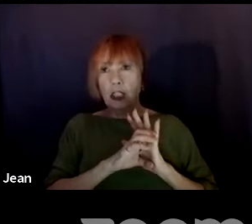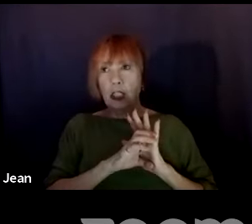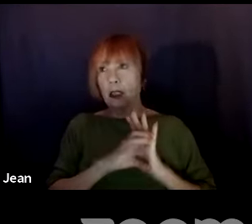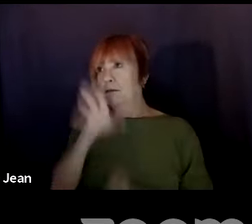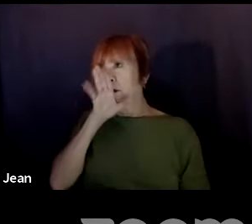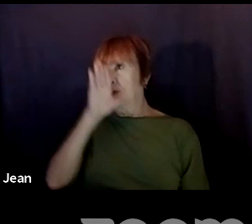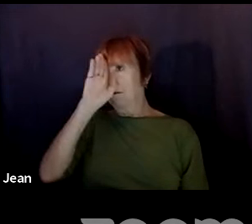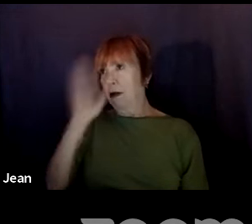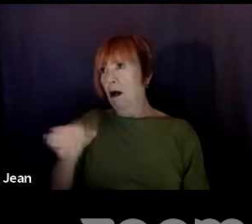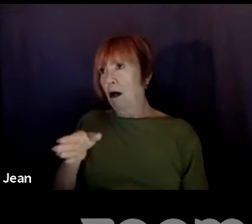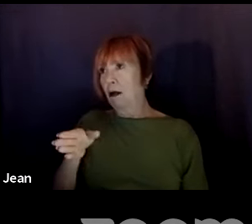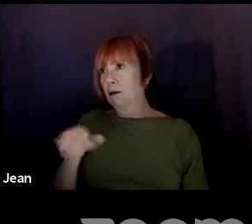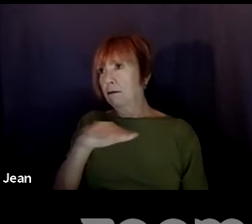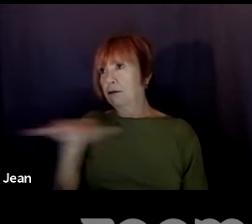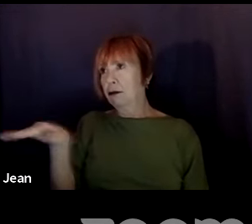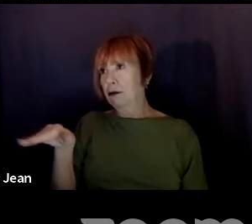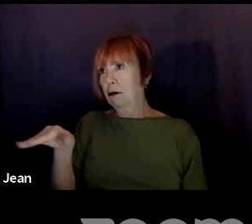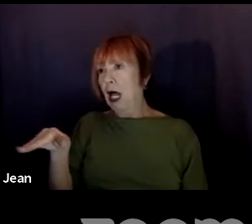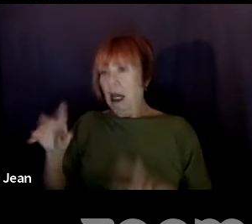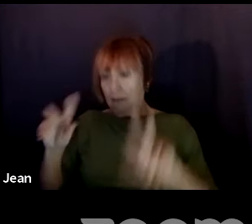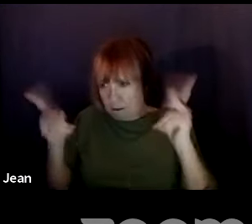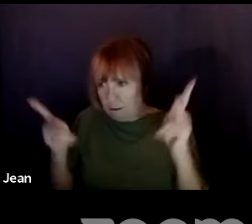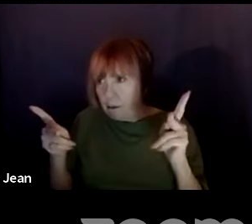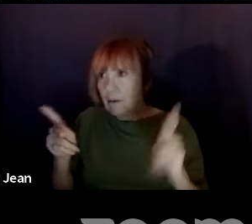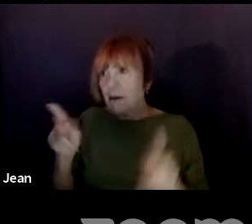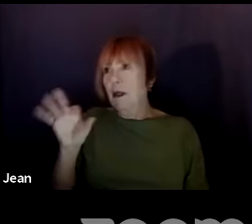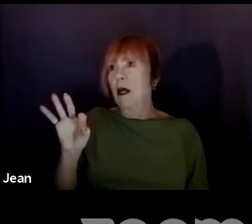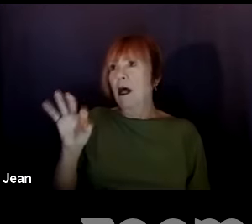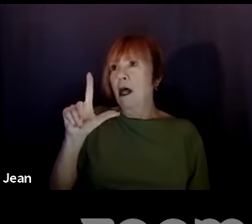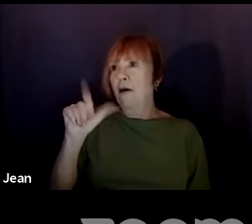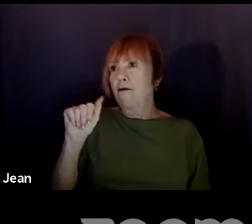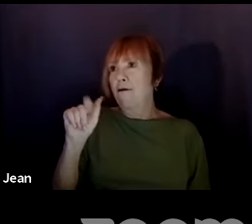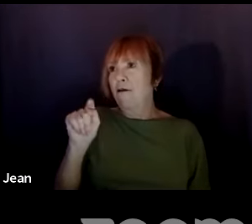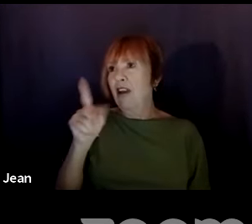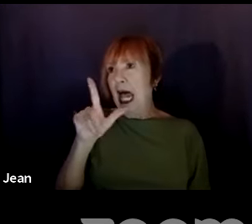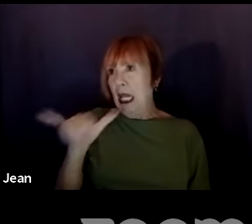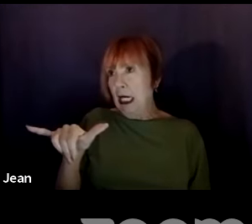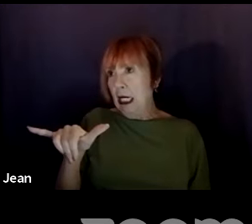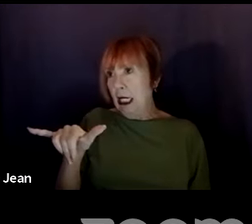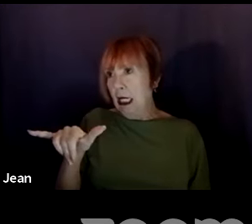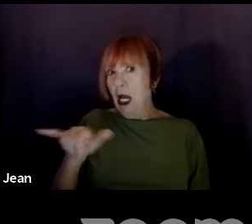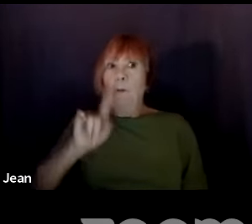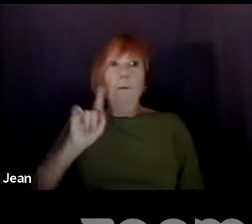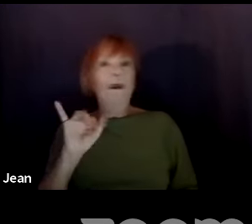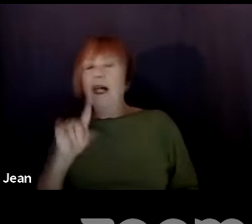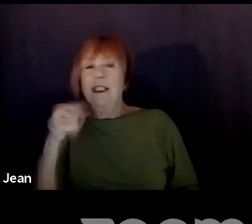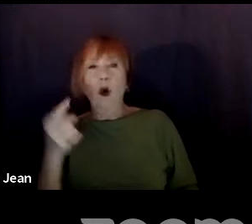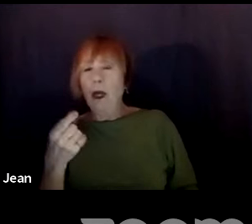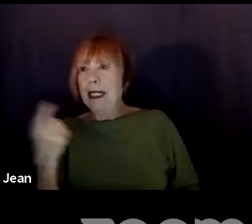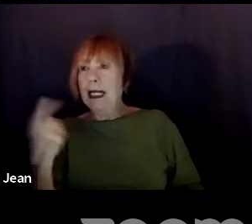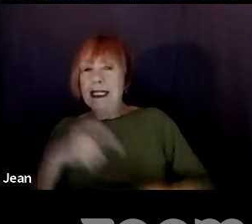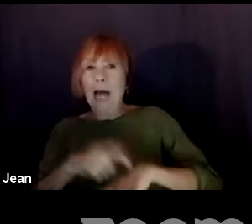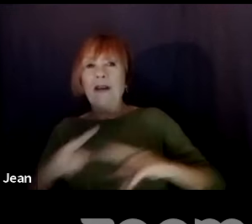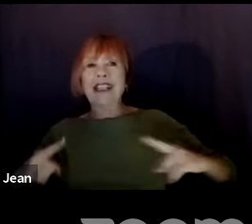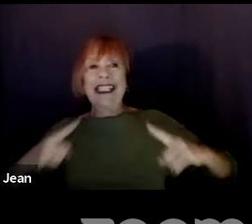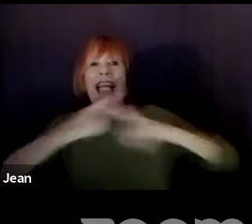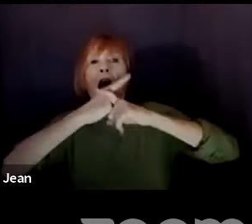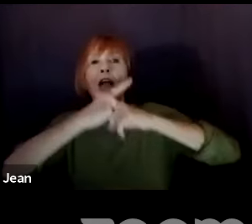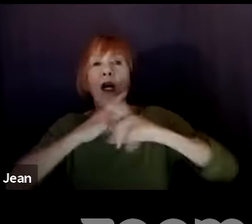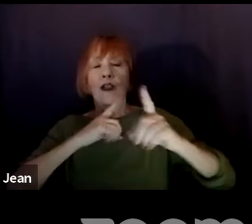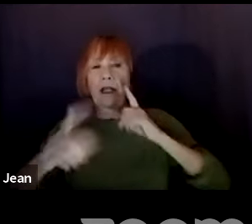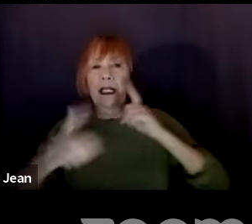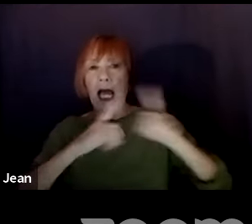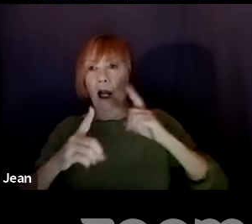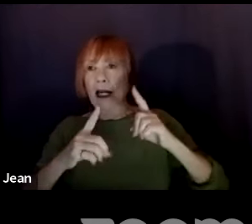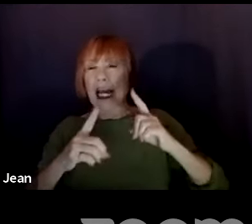then I would have to say flatly. But, uh, that's the only time if it's contrary to the dialogue. If it's along with the dialogue, then just